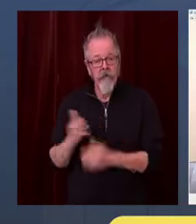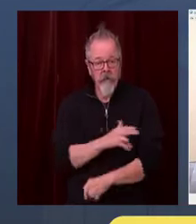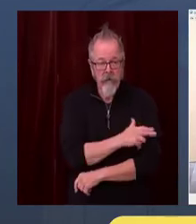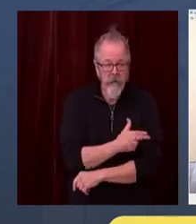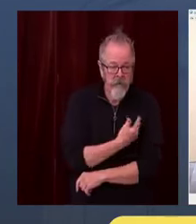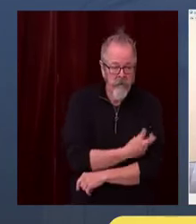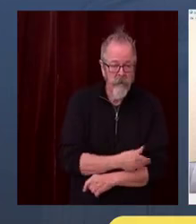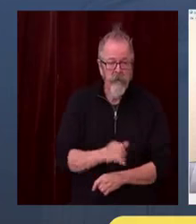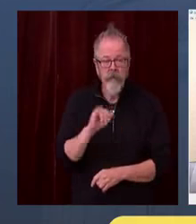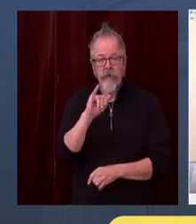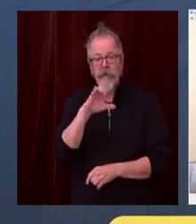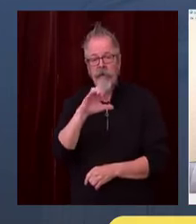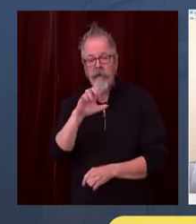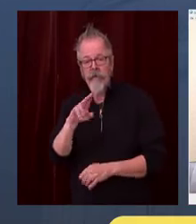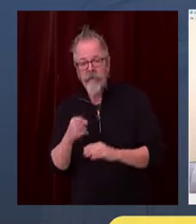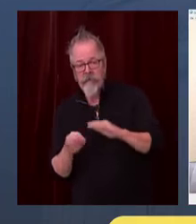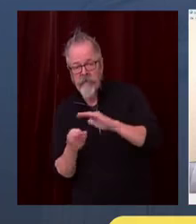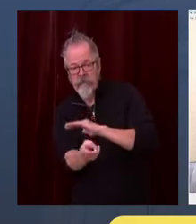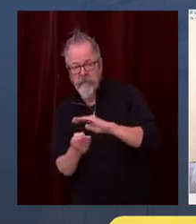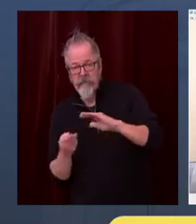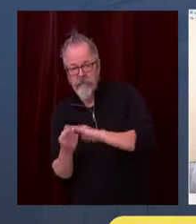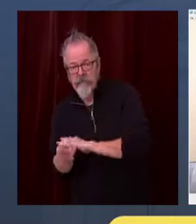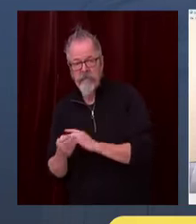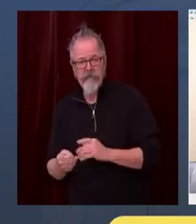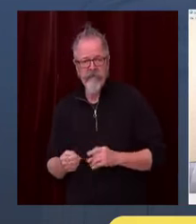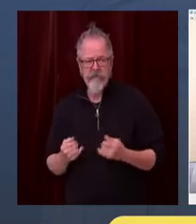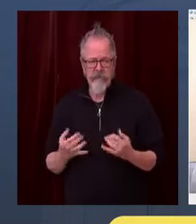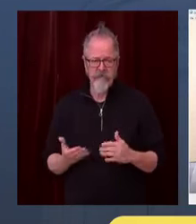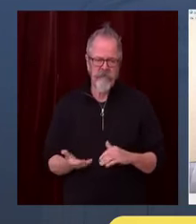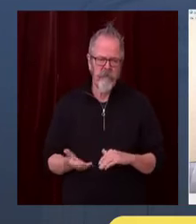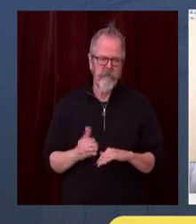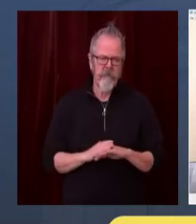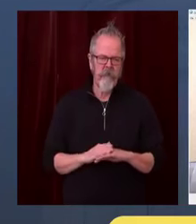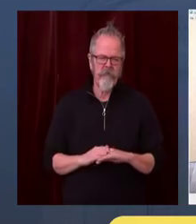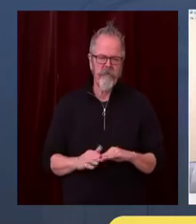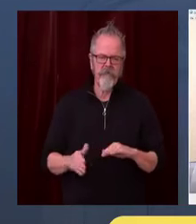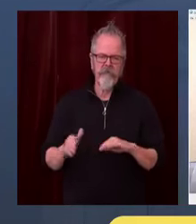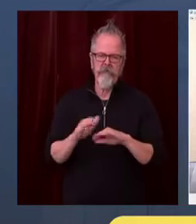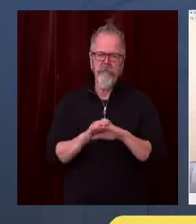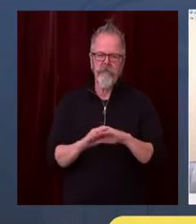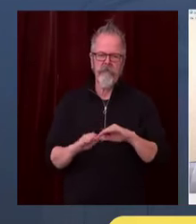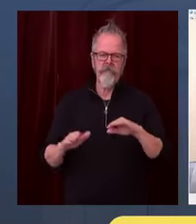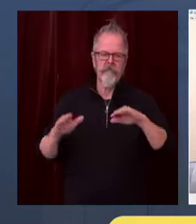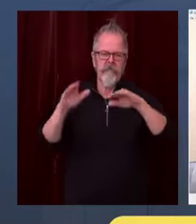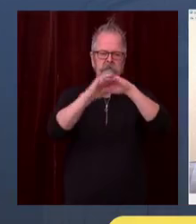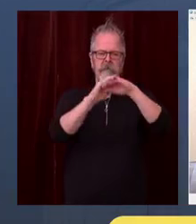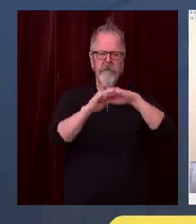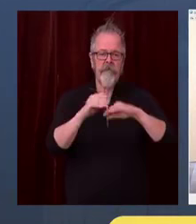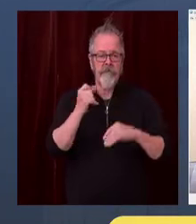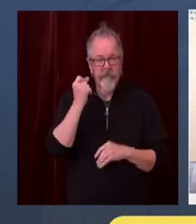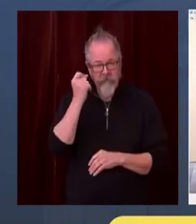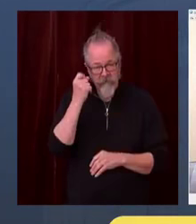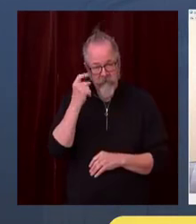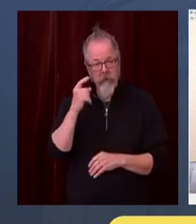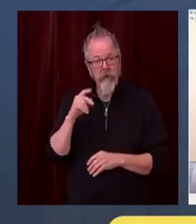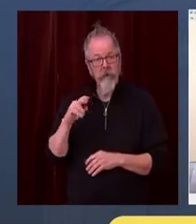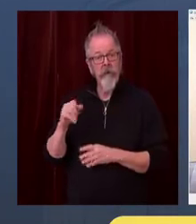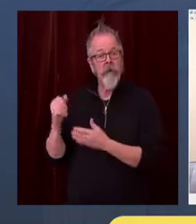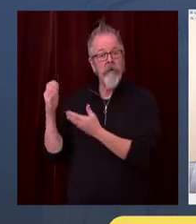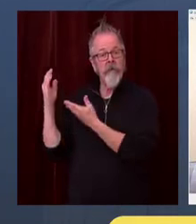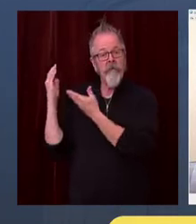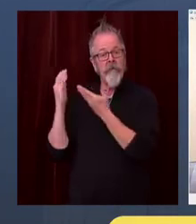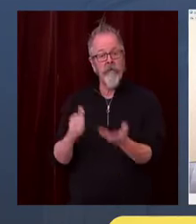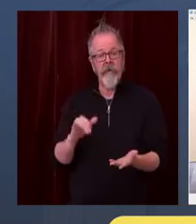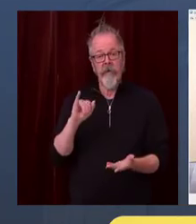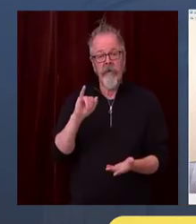ICU for a prolonged period of time, and they accumulate and quickly take up ICU beds. We're also seeing within our county that